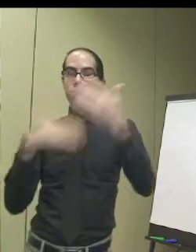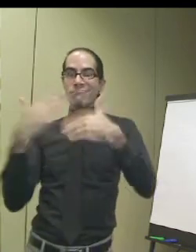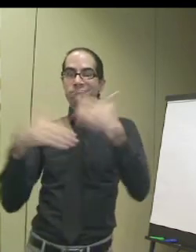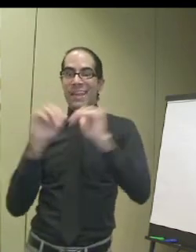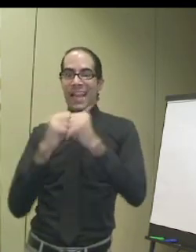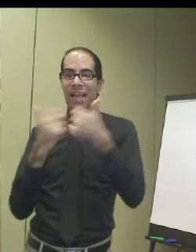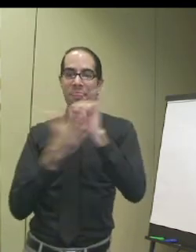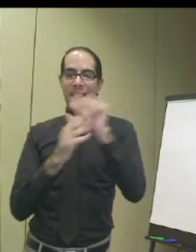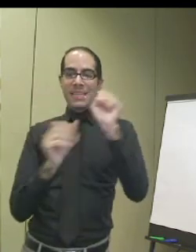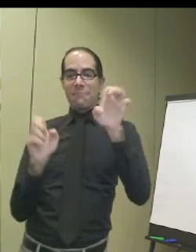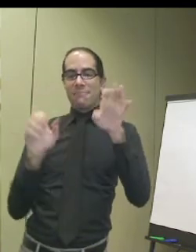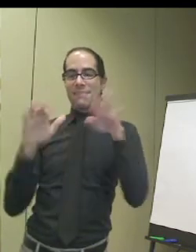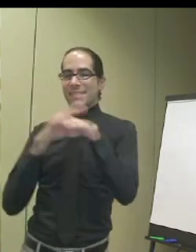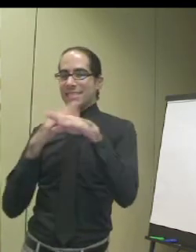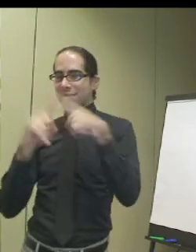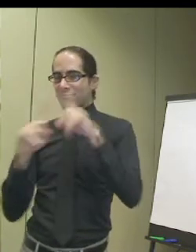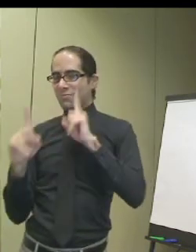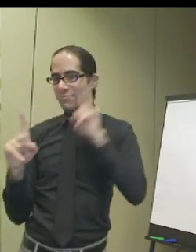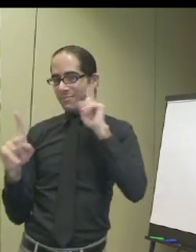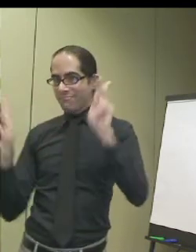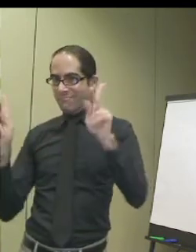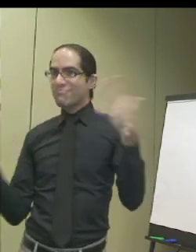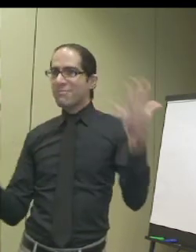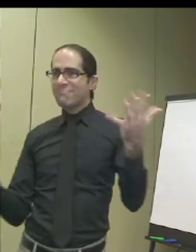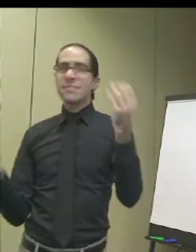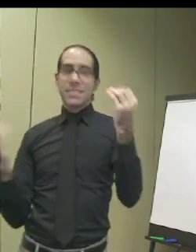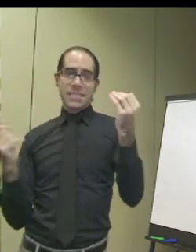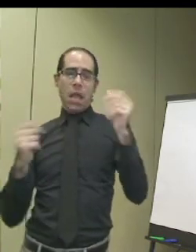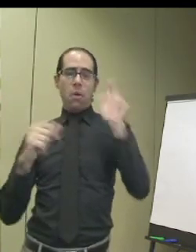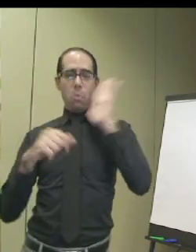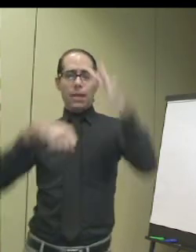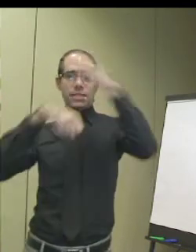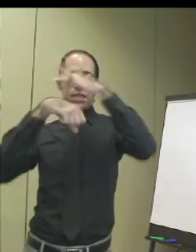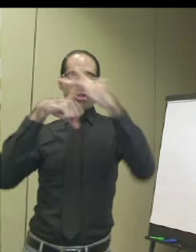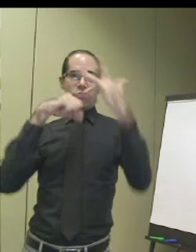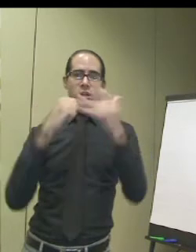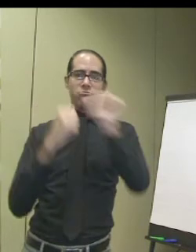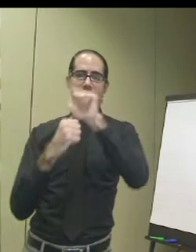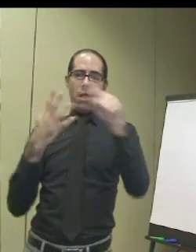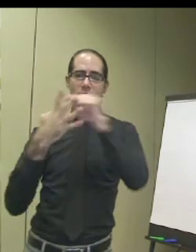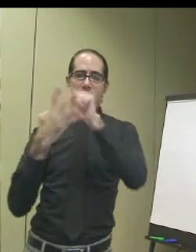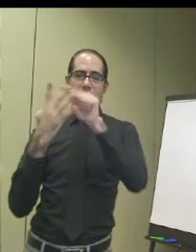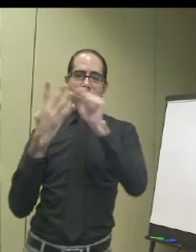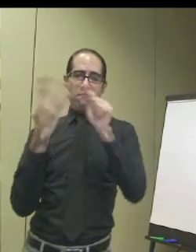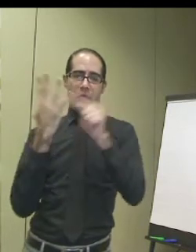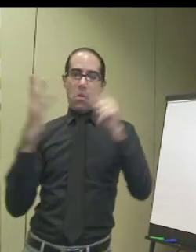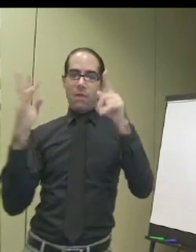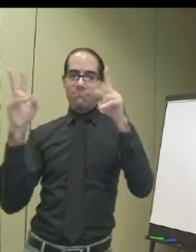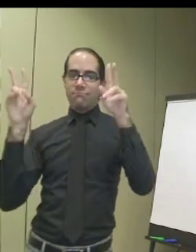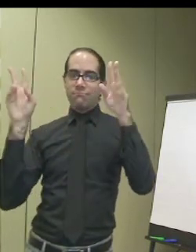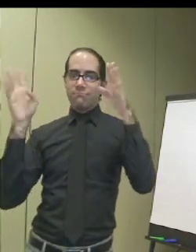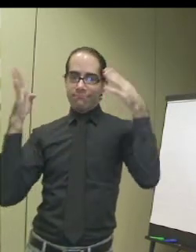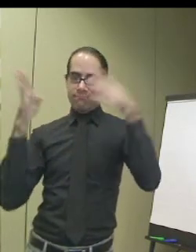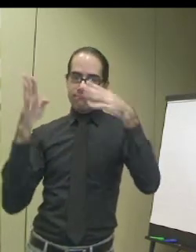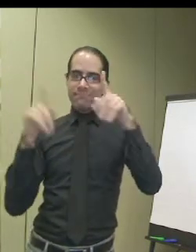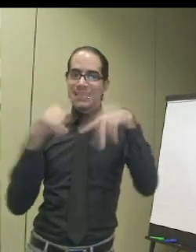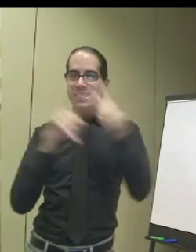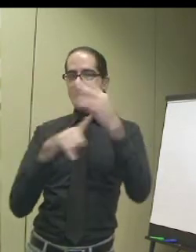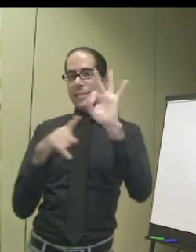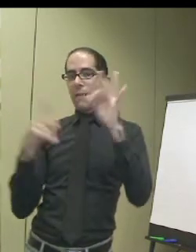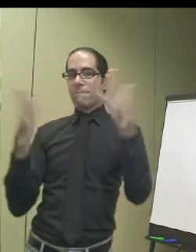It's something that we've been working on. And we're still progressing with. How we can use technology for deaf people. I can,